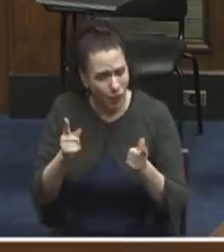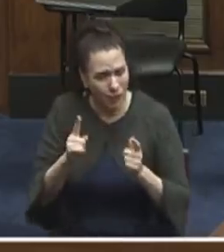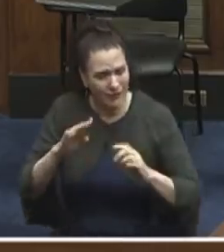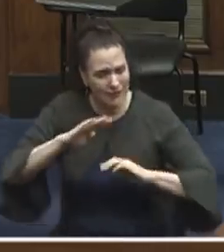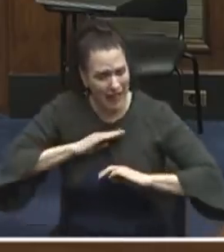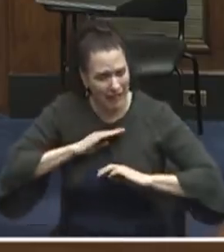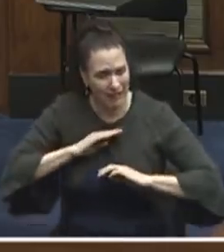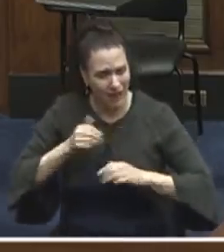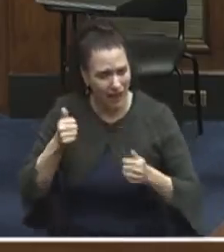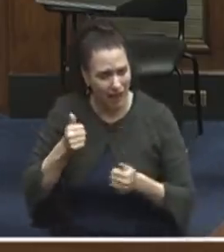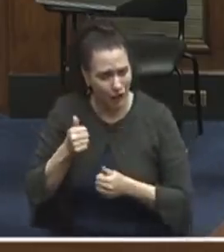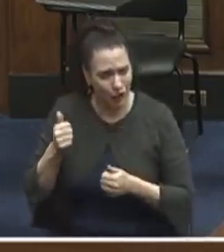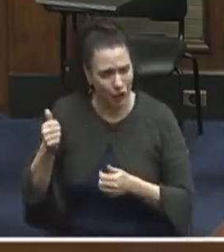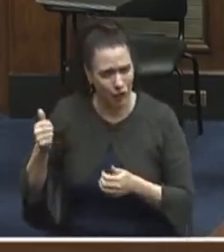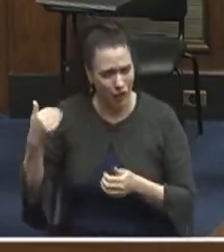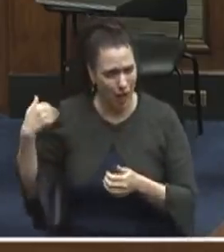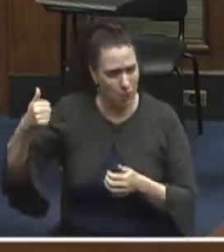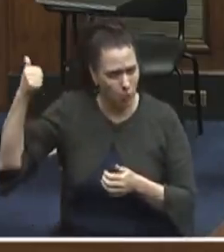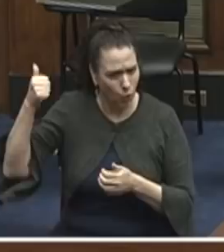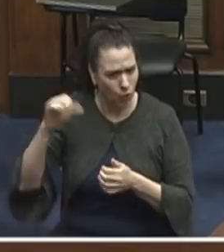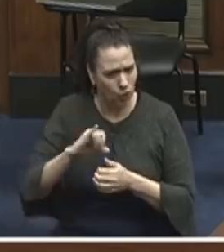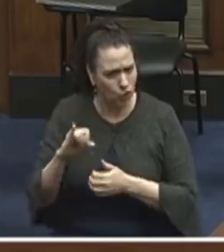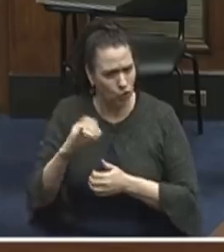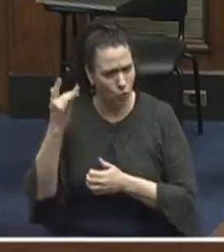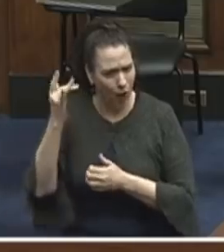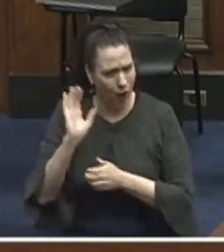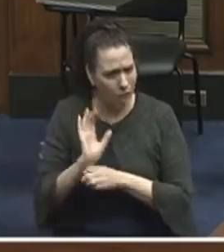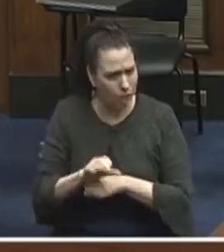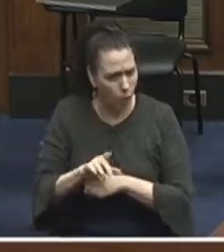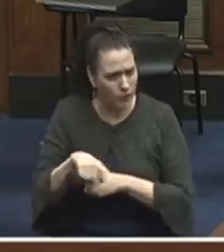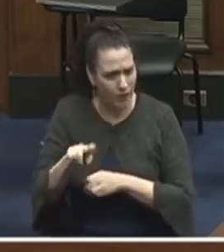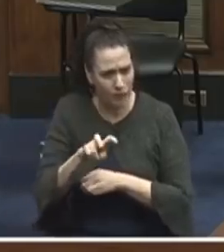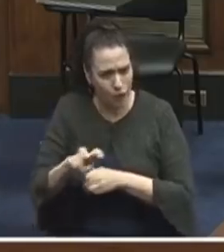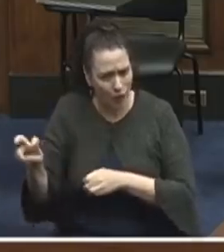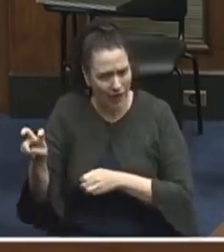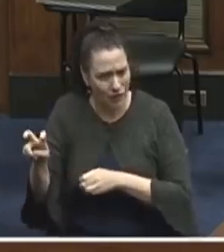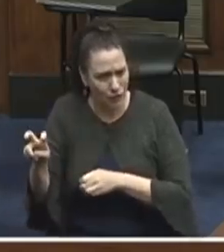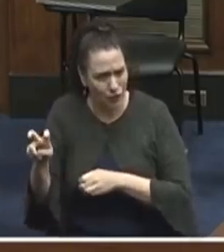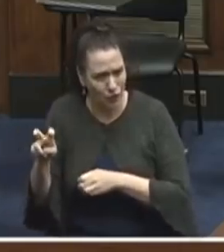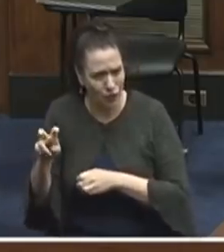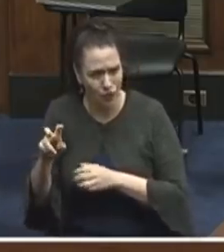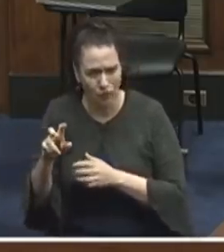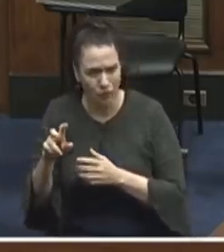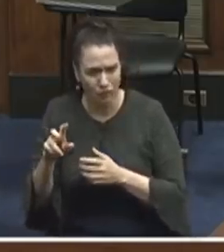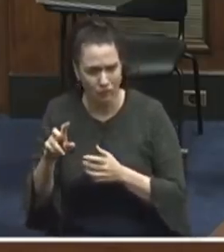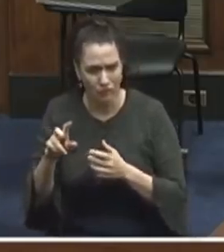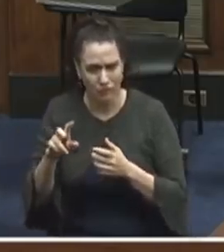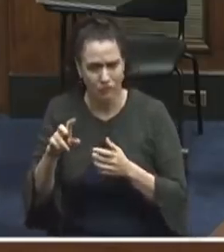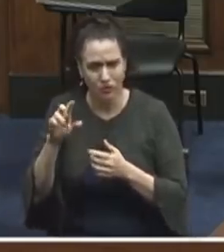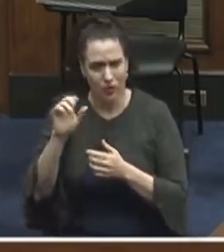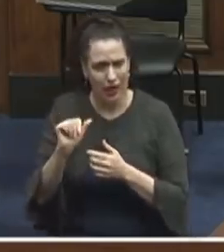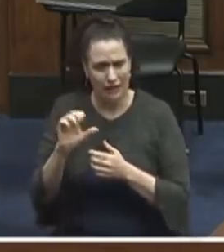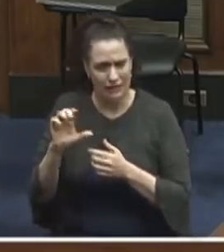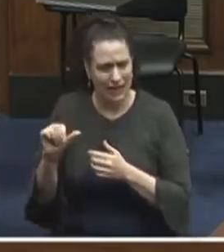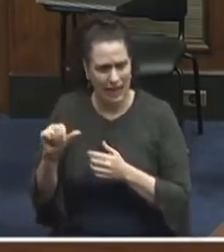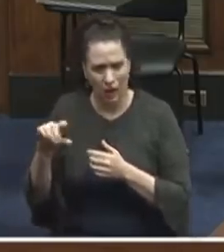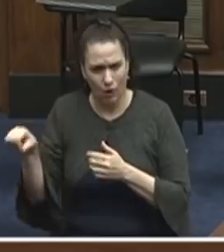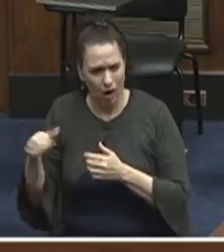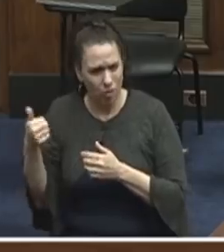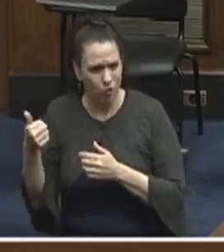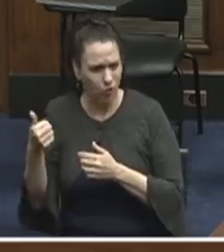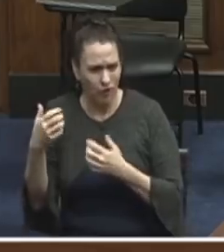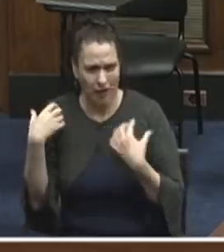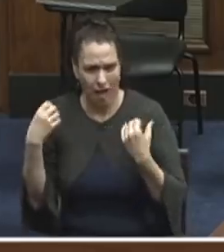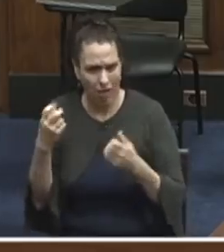do you think that a system, let's say American Airlines or AT&T,